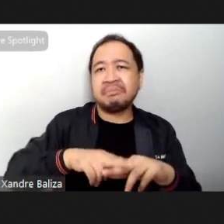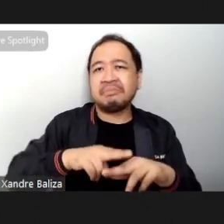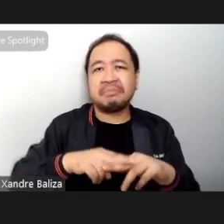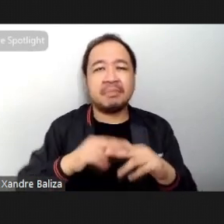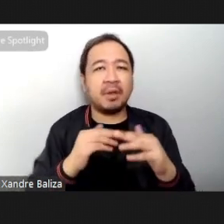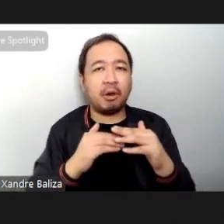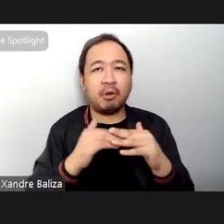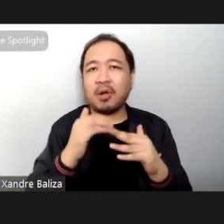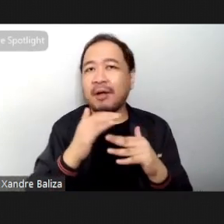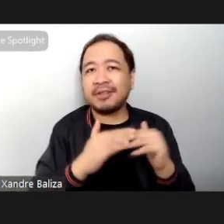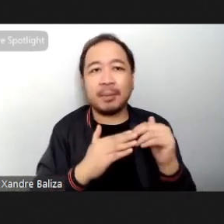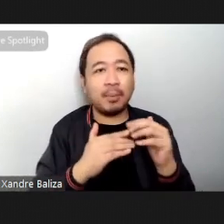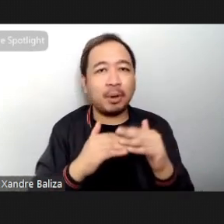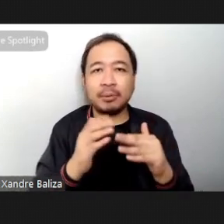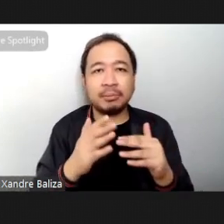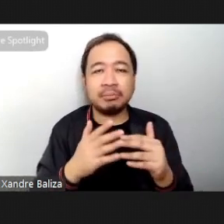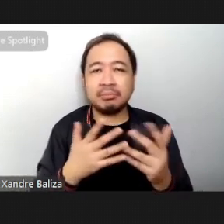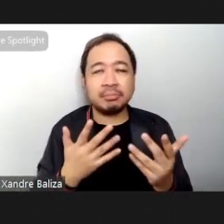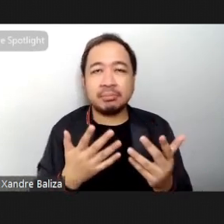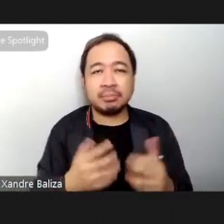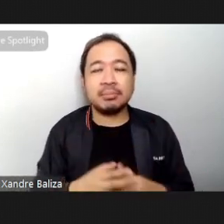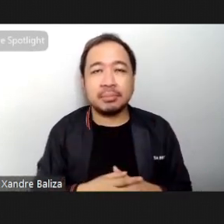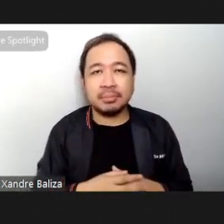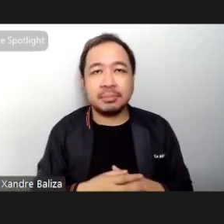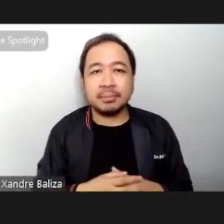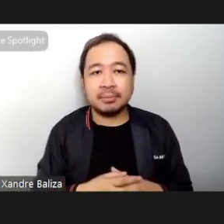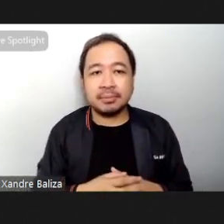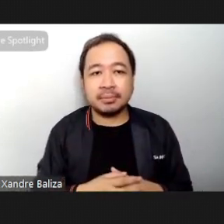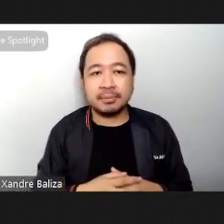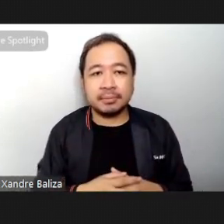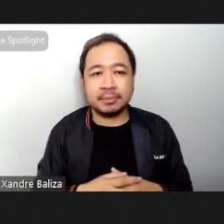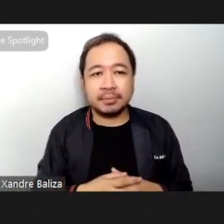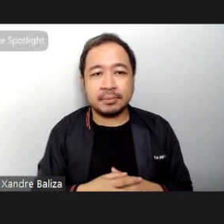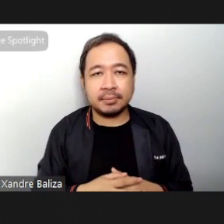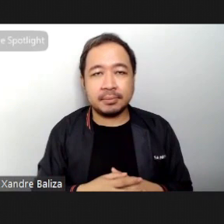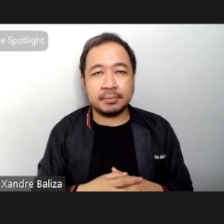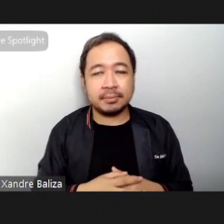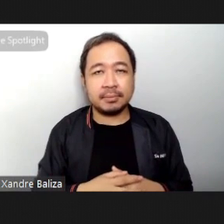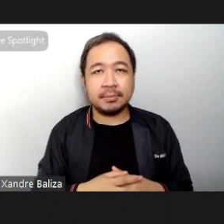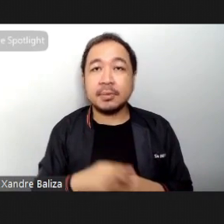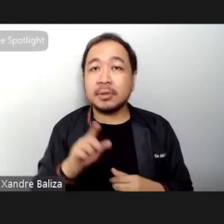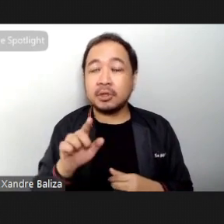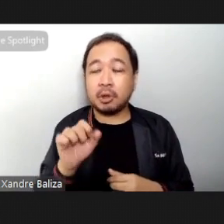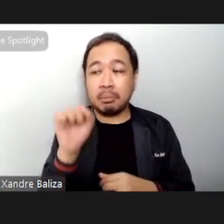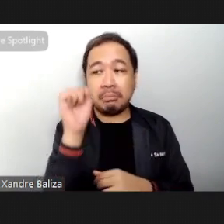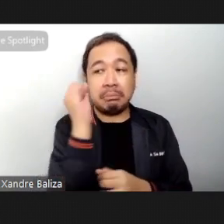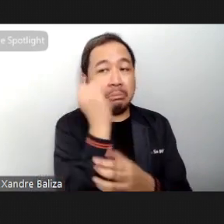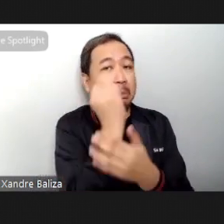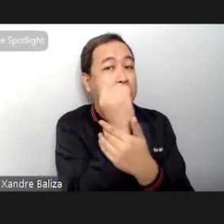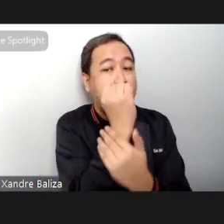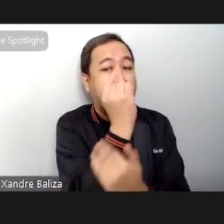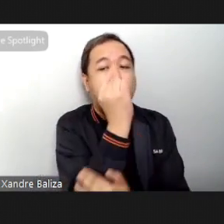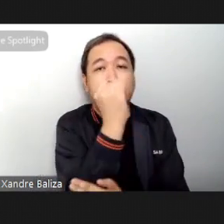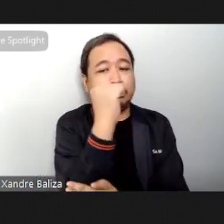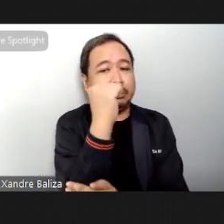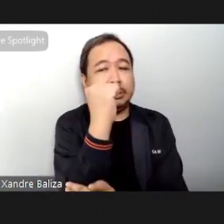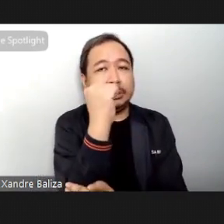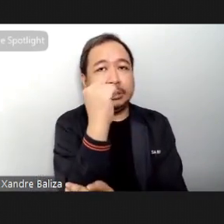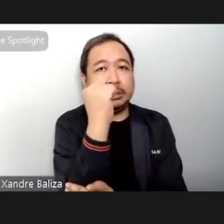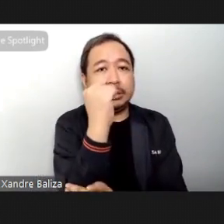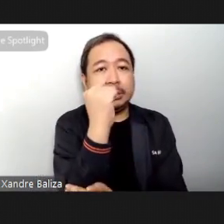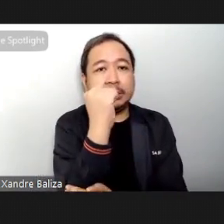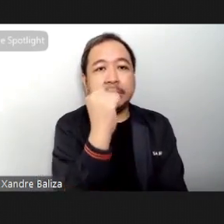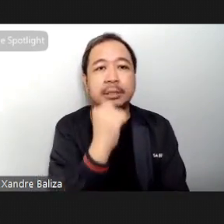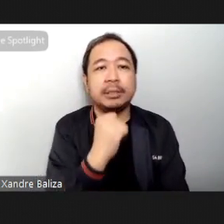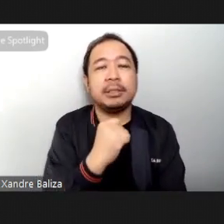now, wherever you're sitting with your back straight. And if it would be best if you